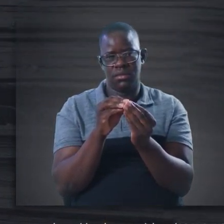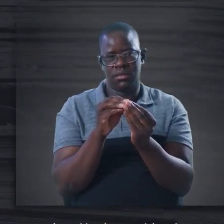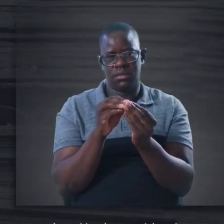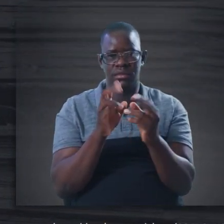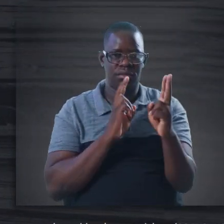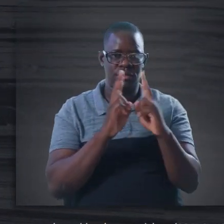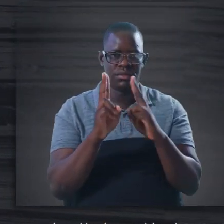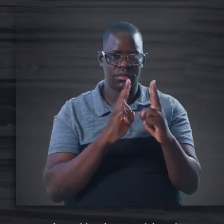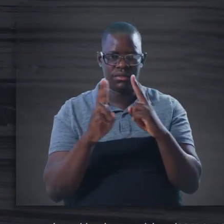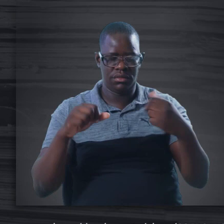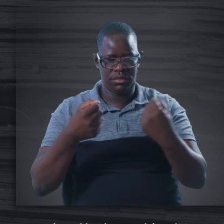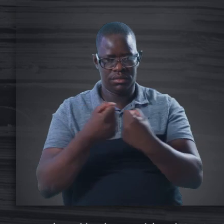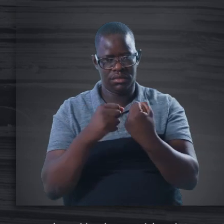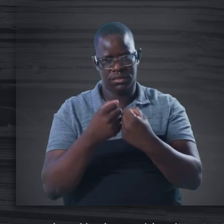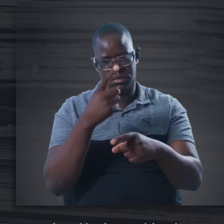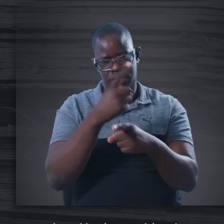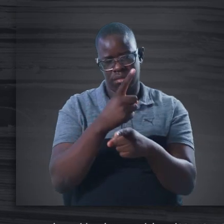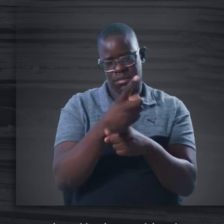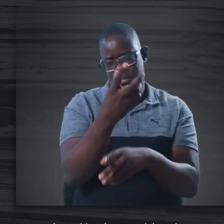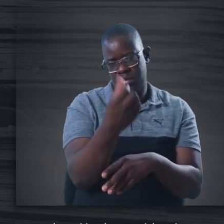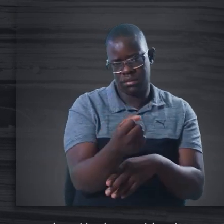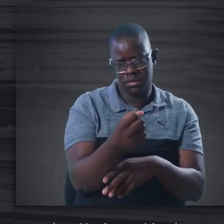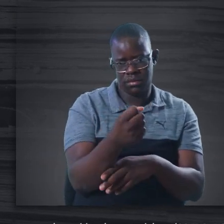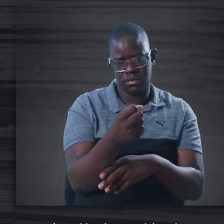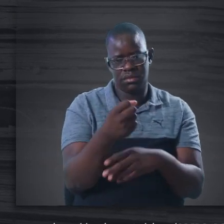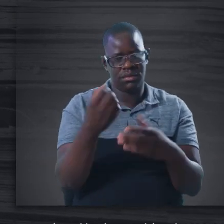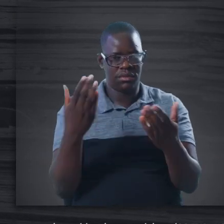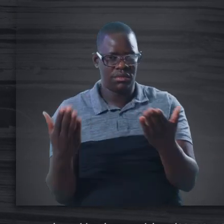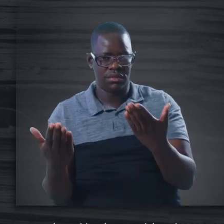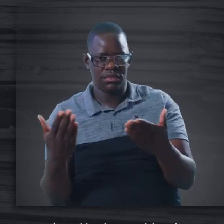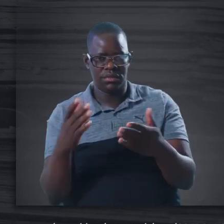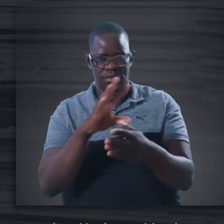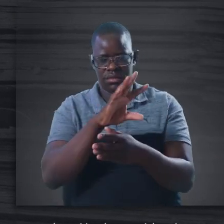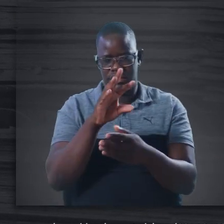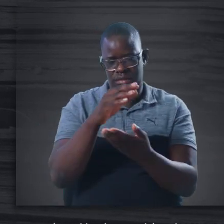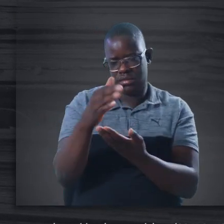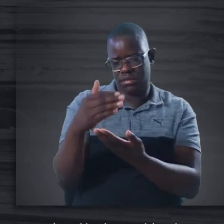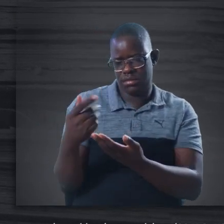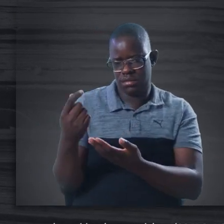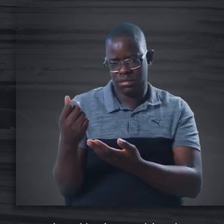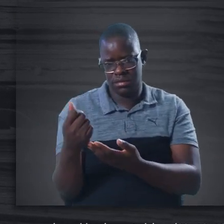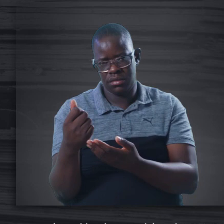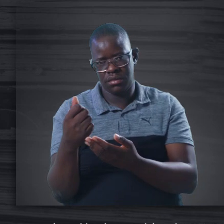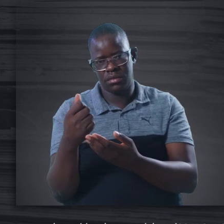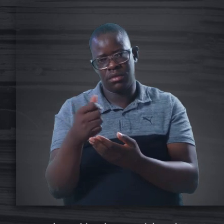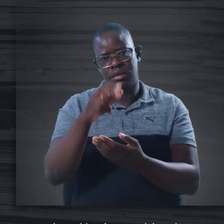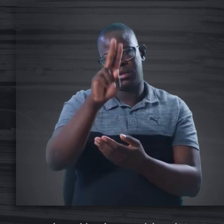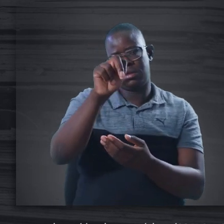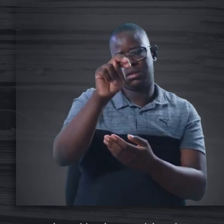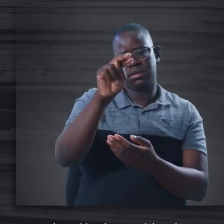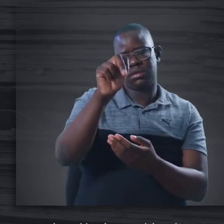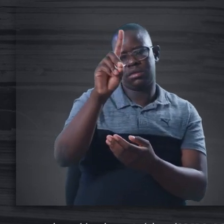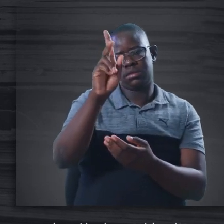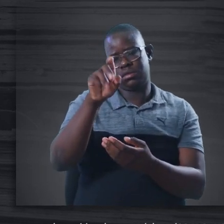We discussed the challenges that the government faced The options of revenue for government What the Millennium Development